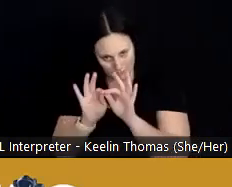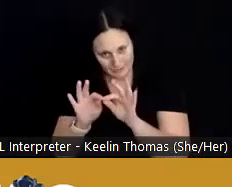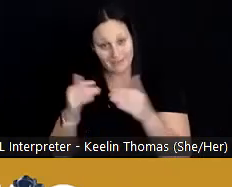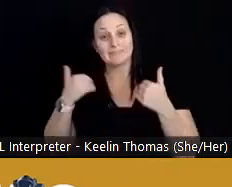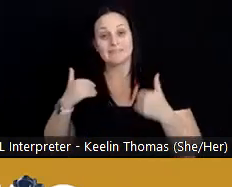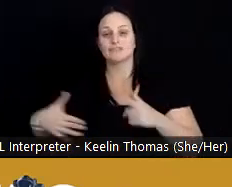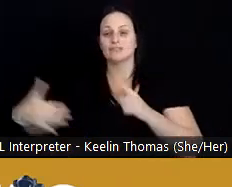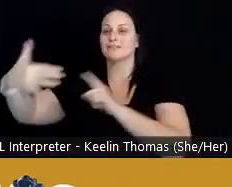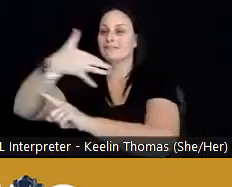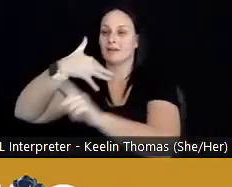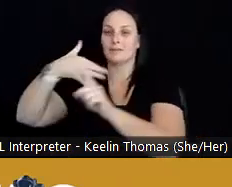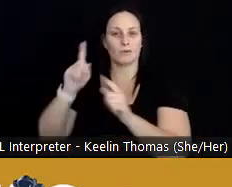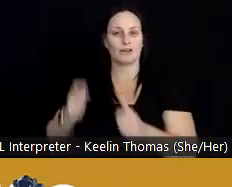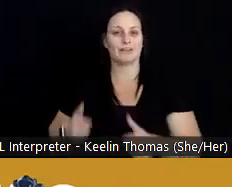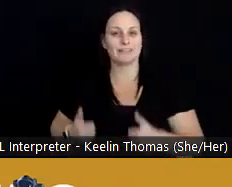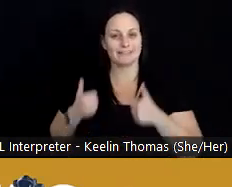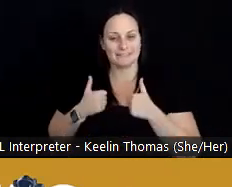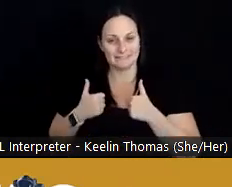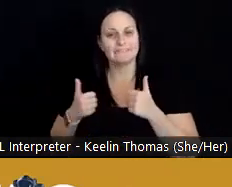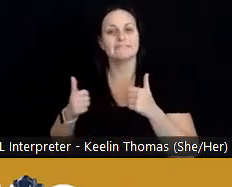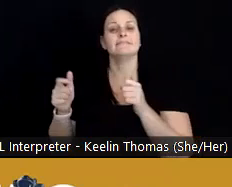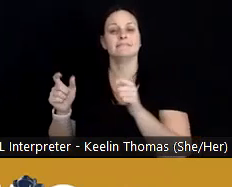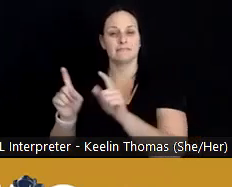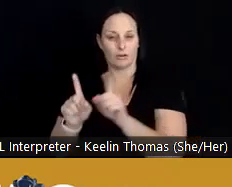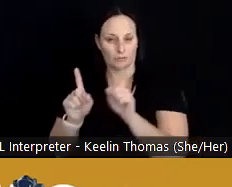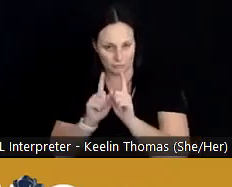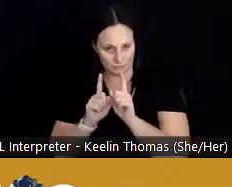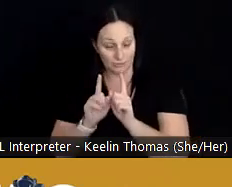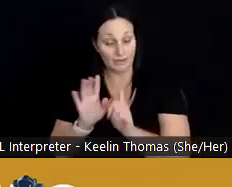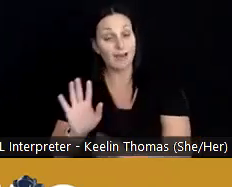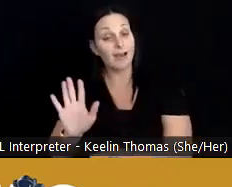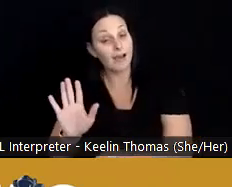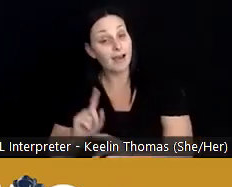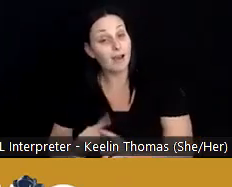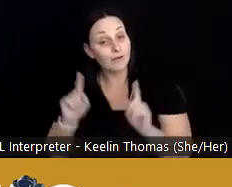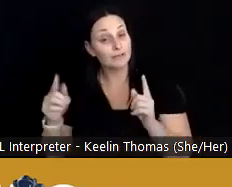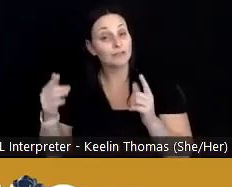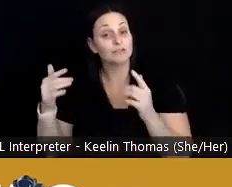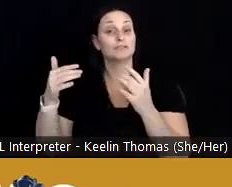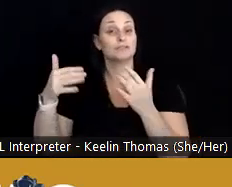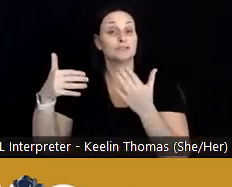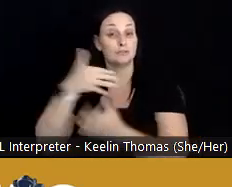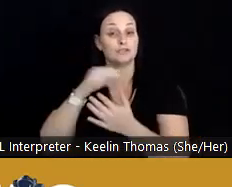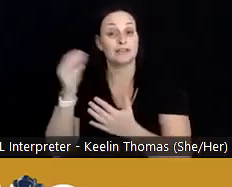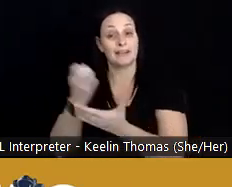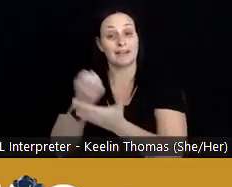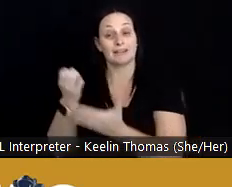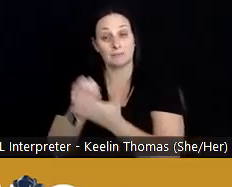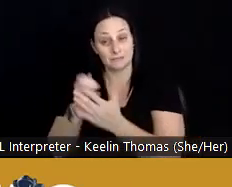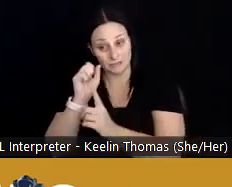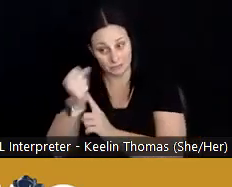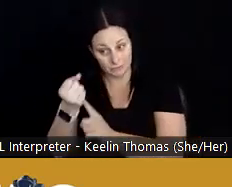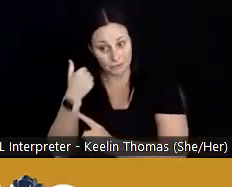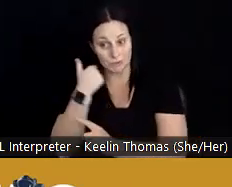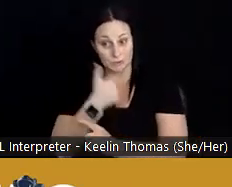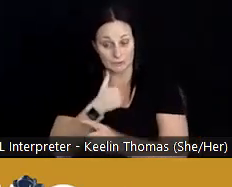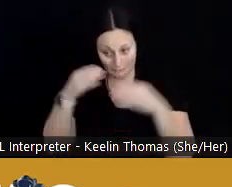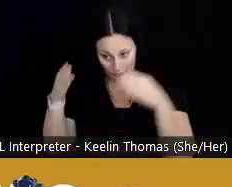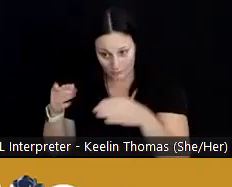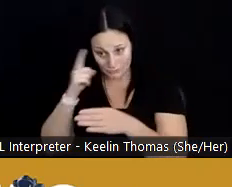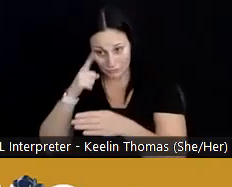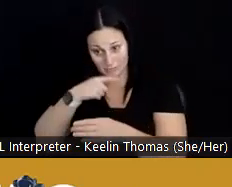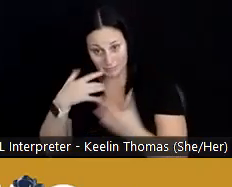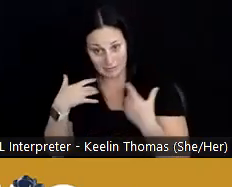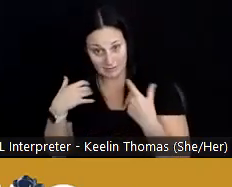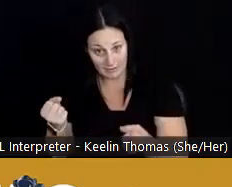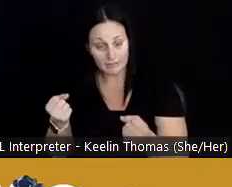environments that people live in are also. However, the social and economic circumstances that we focus on in public health